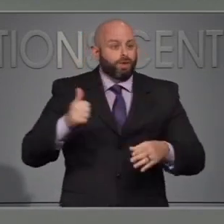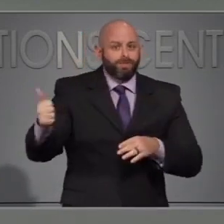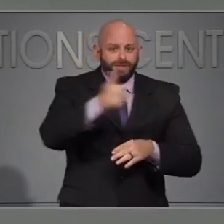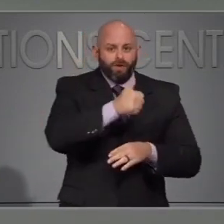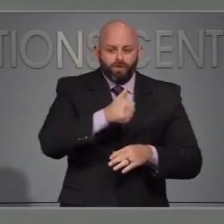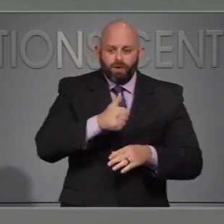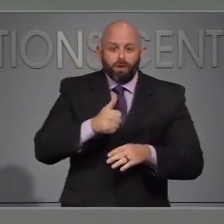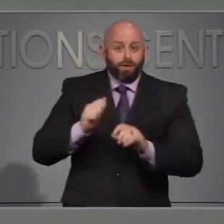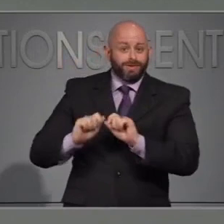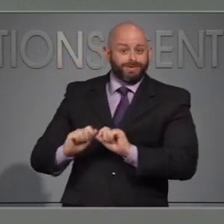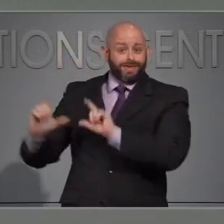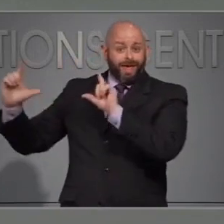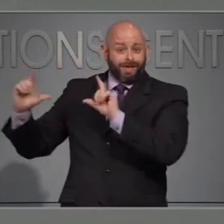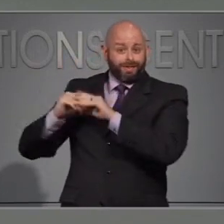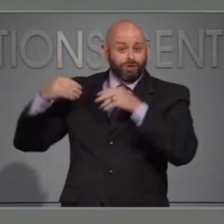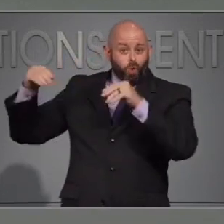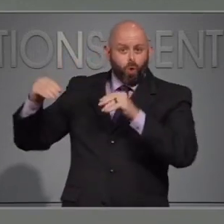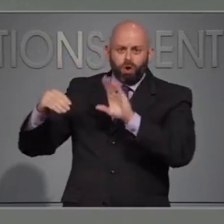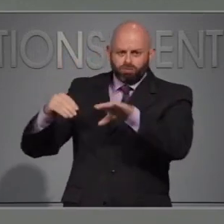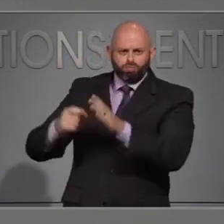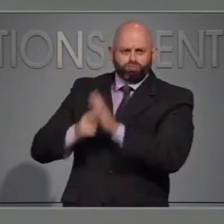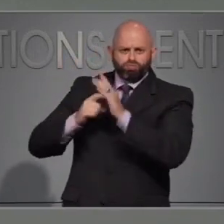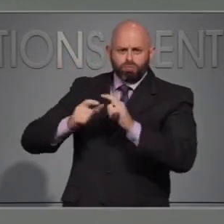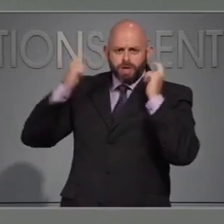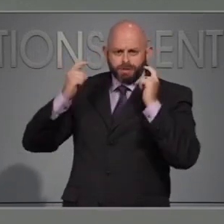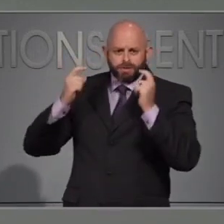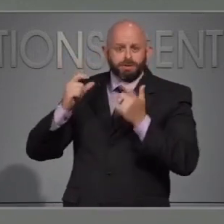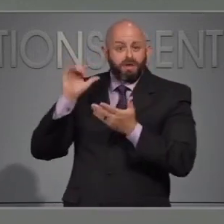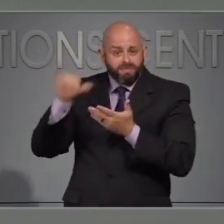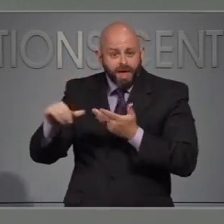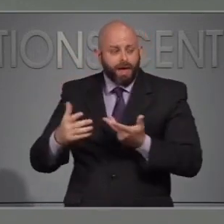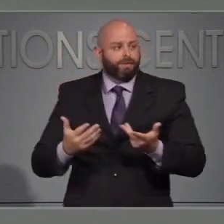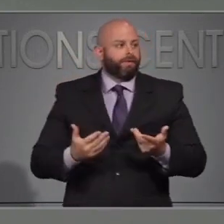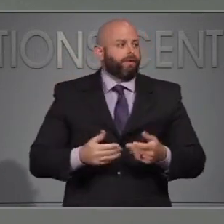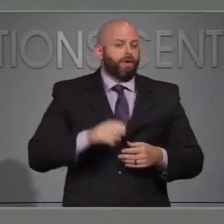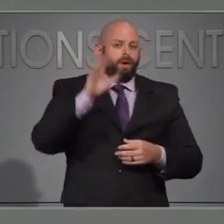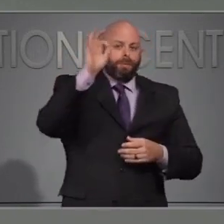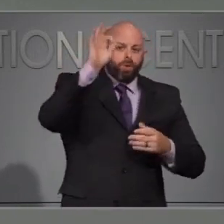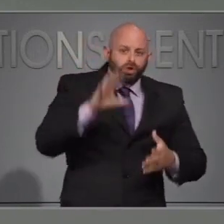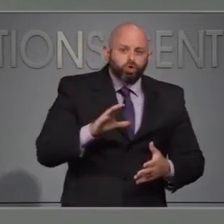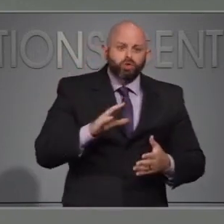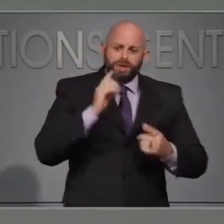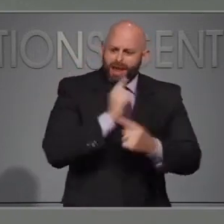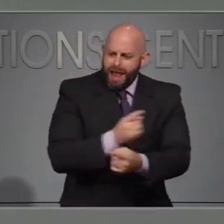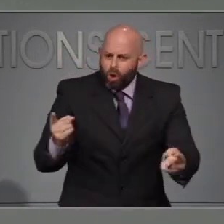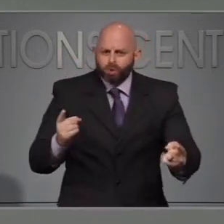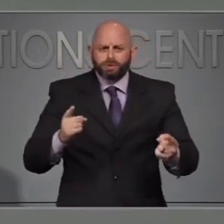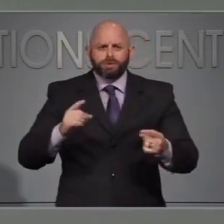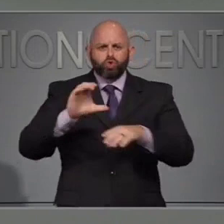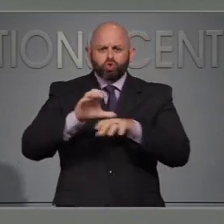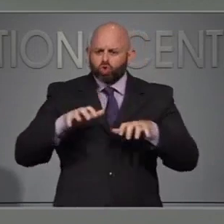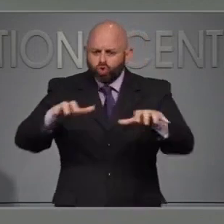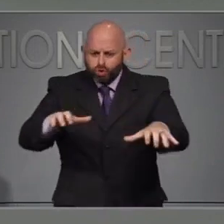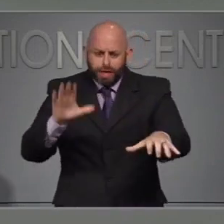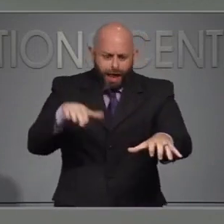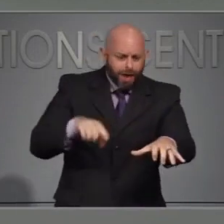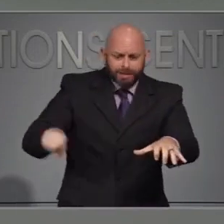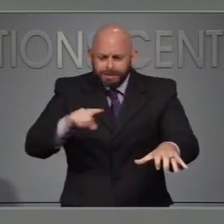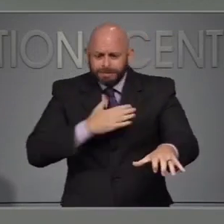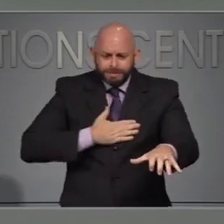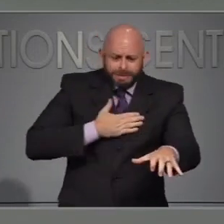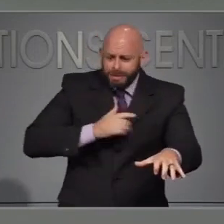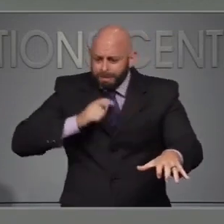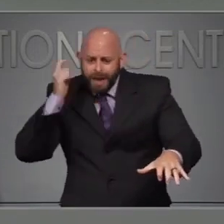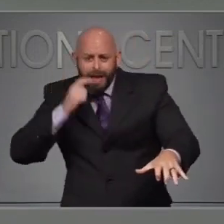preachers and athletes and people who are on television as stars to come